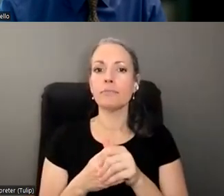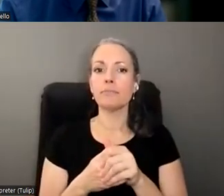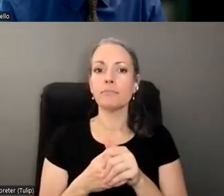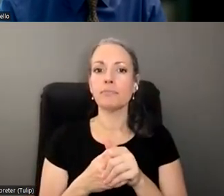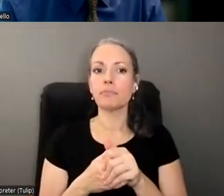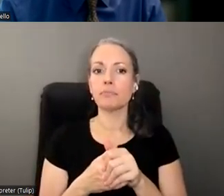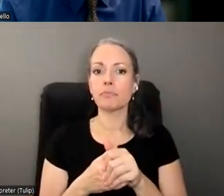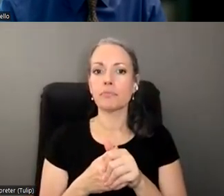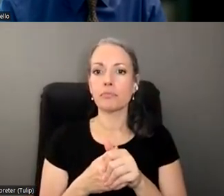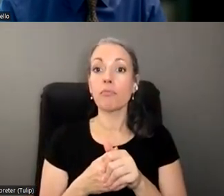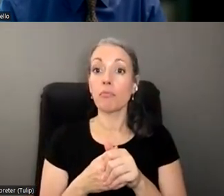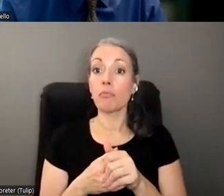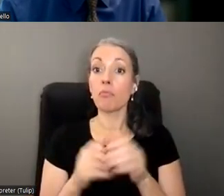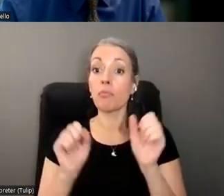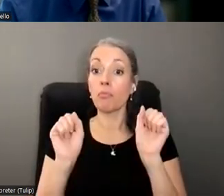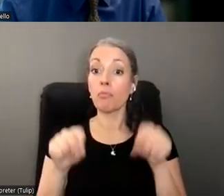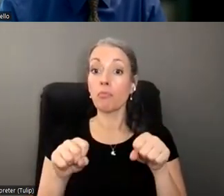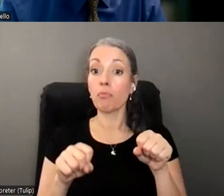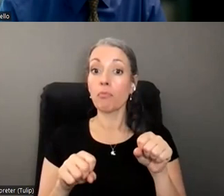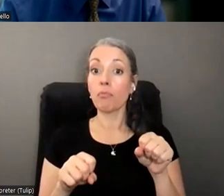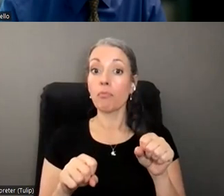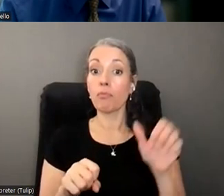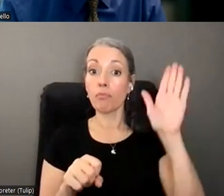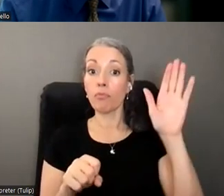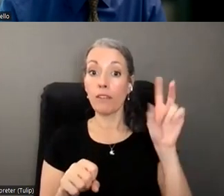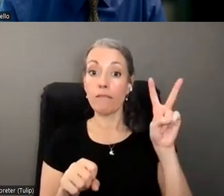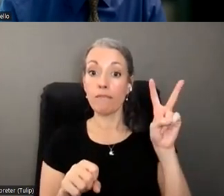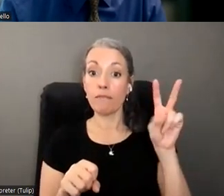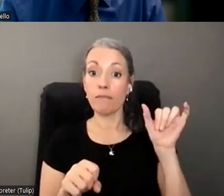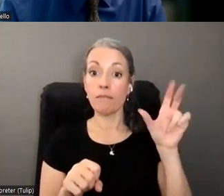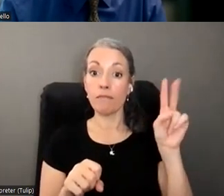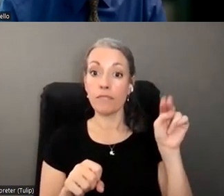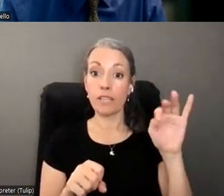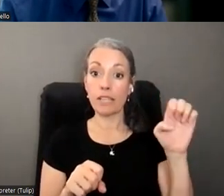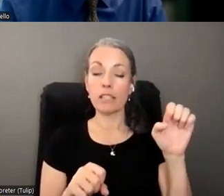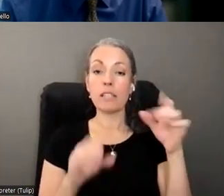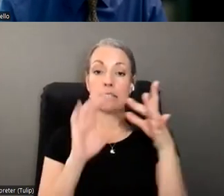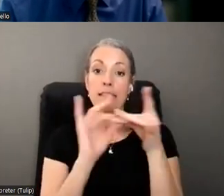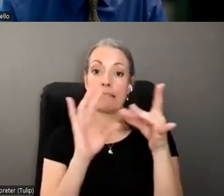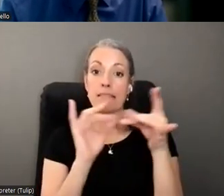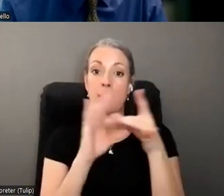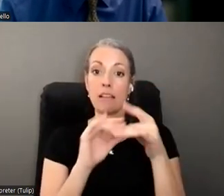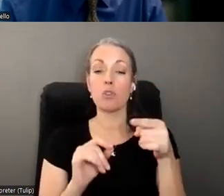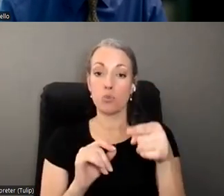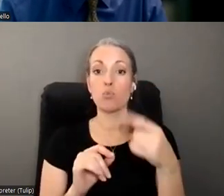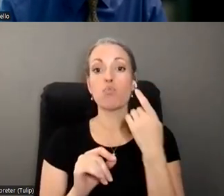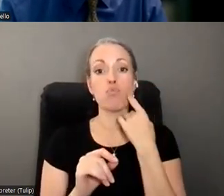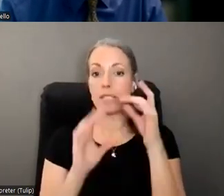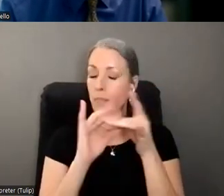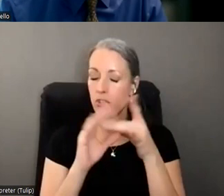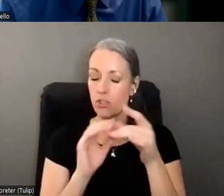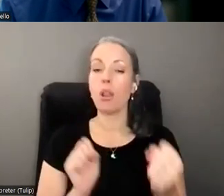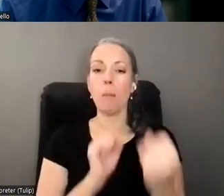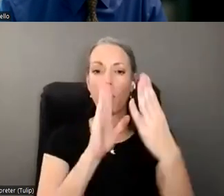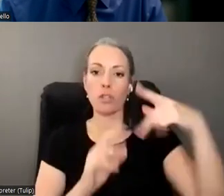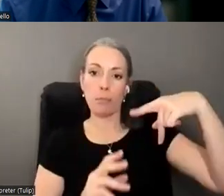Um, I can jump in. I, I would say that, like you mentioned, um, you know, you, I would approach the power of